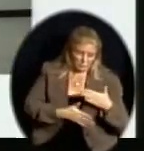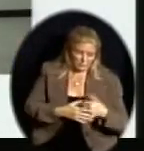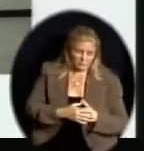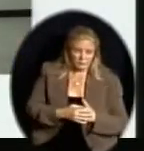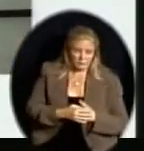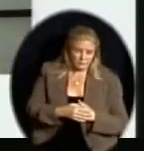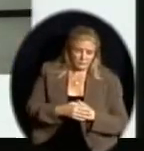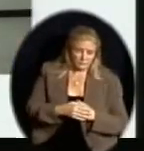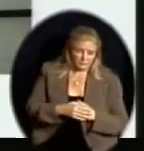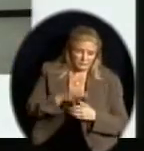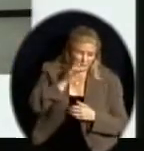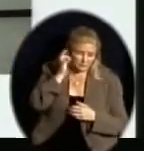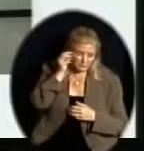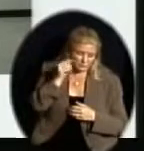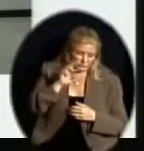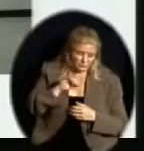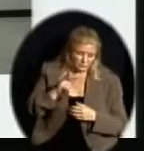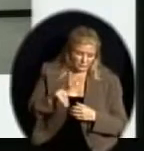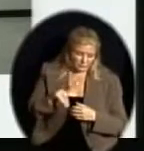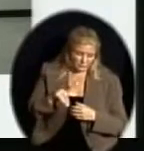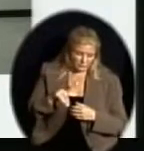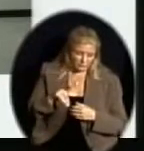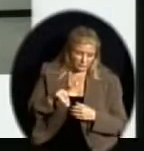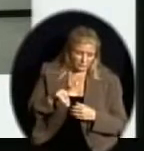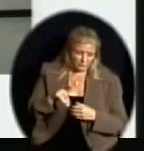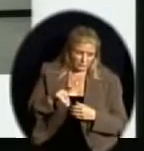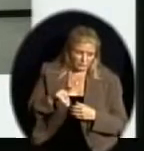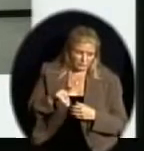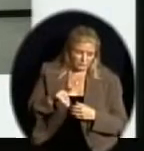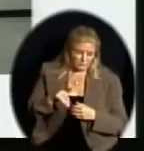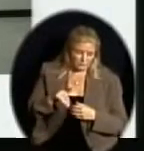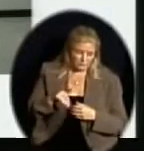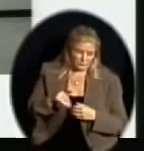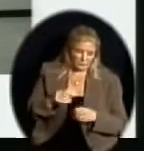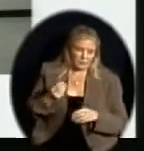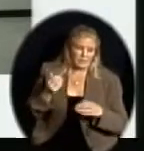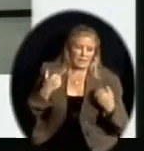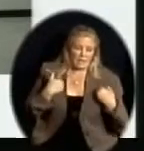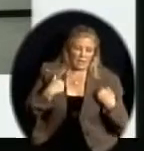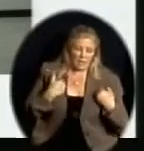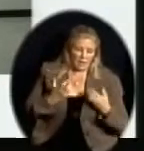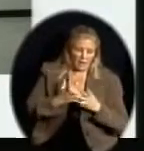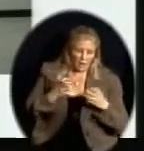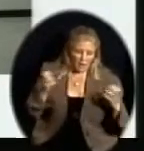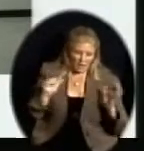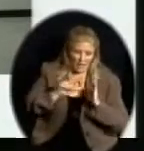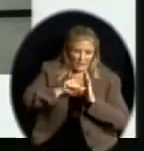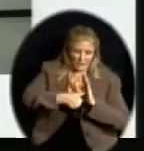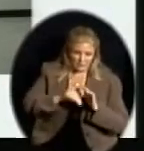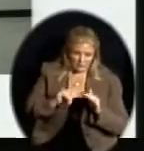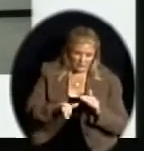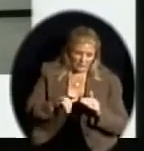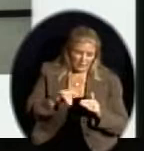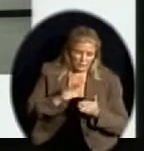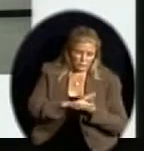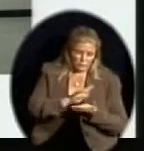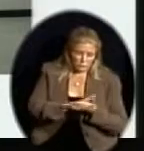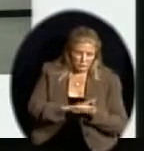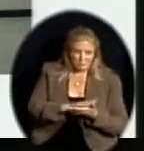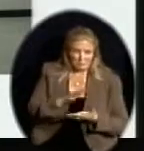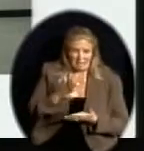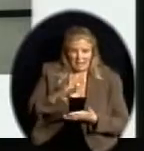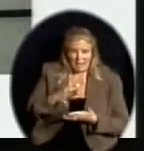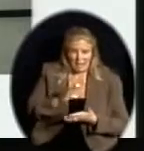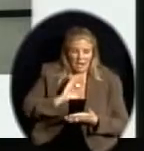Indian Trail. This is the school that we put a lot of emphasis on last year through the school year. It's sort of our pilot school to see if we could actually